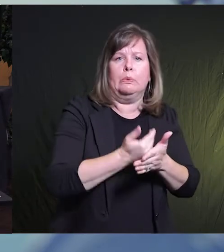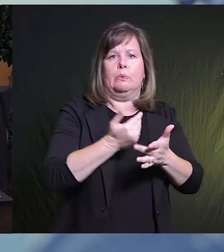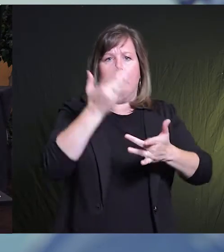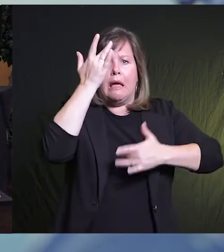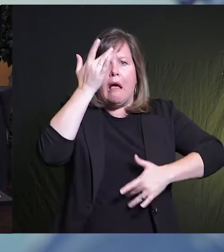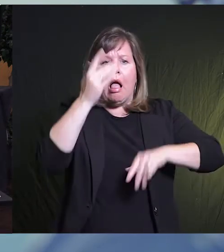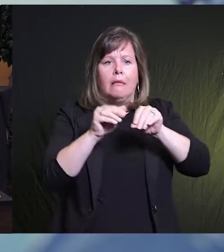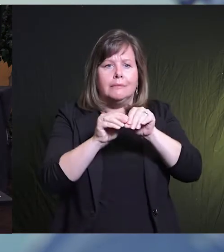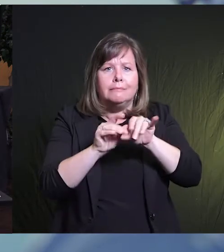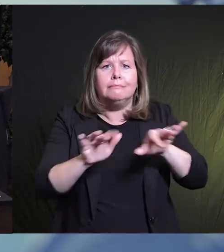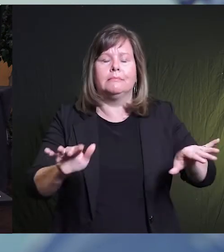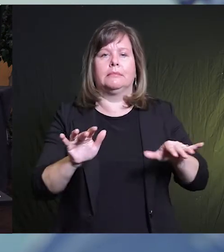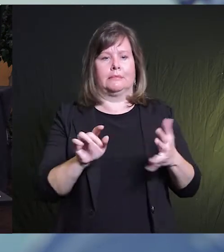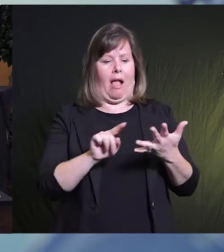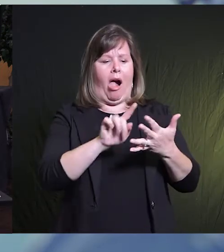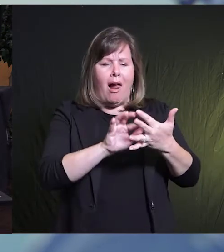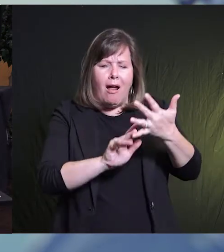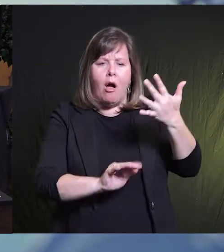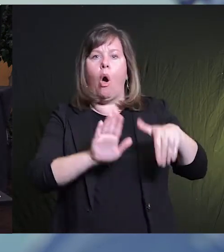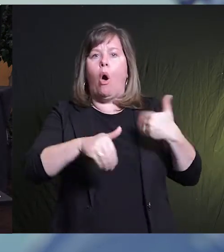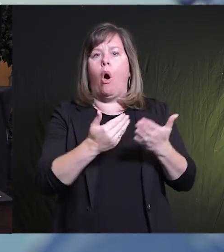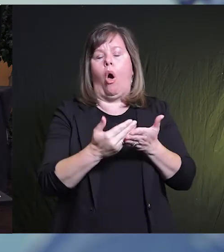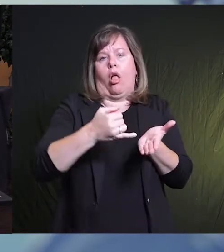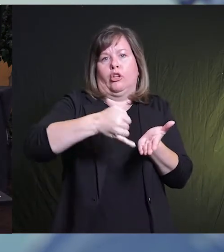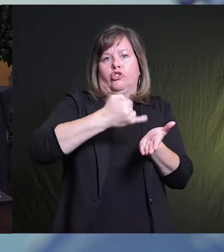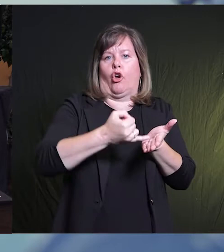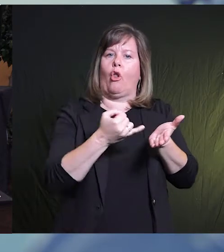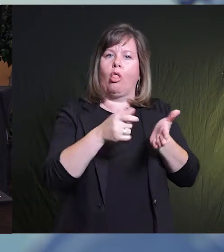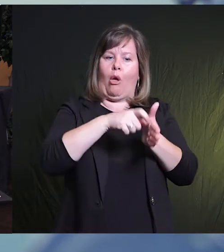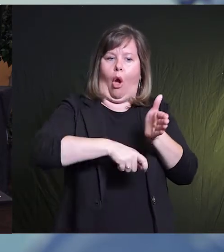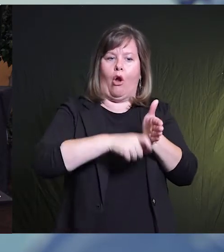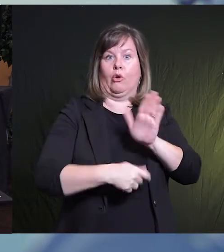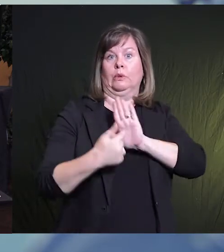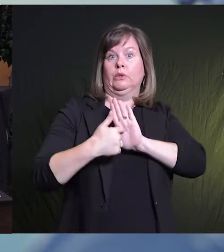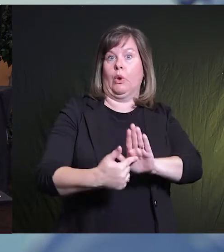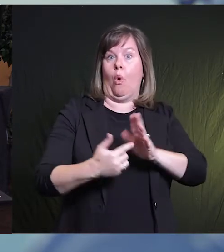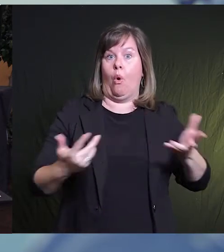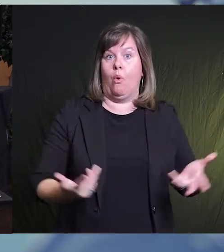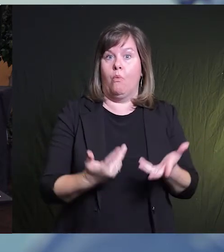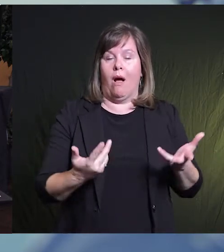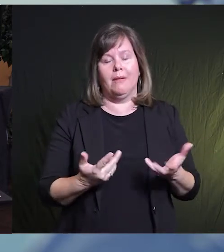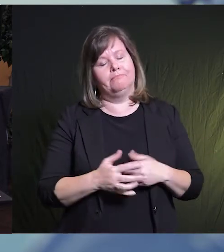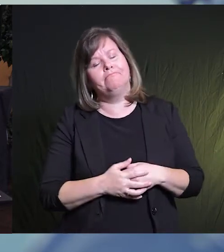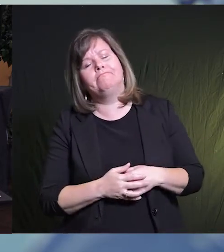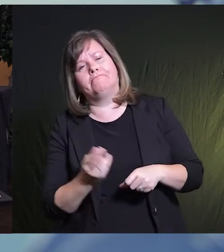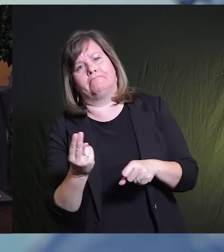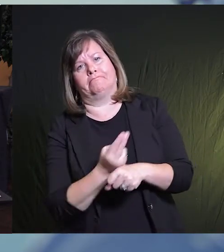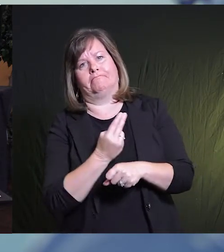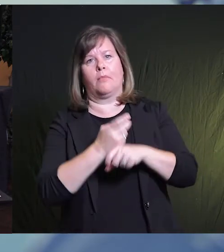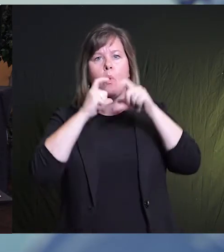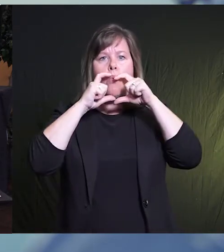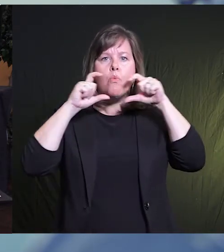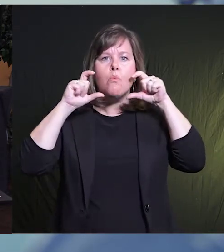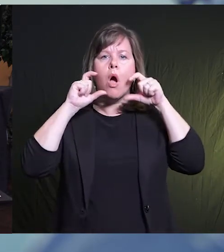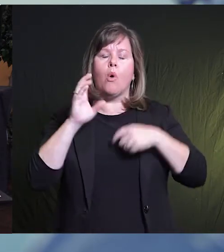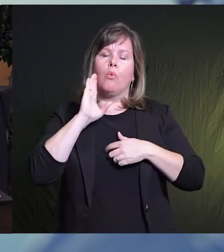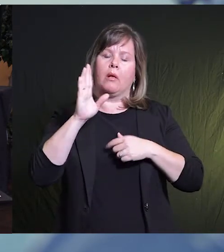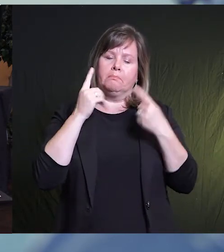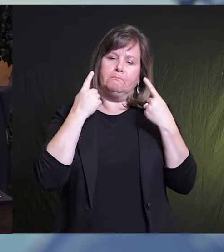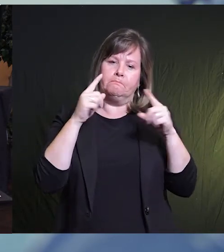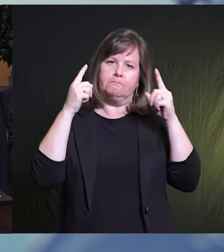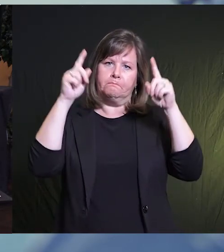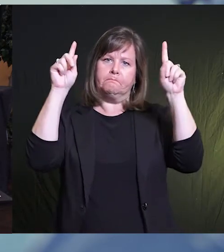which all support this idea that mask use can be and is an effective tool in reducing